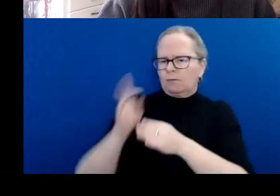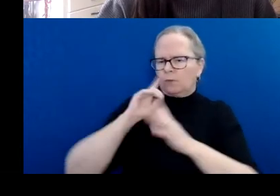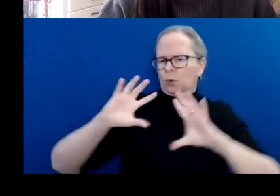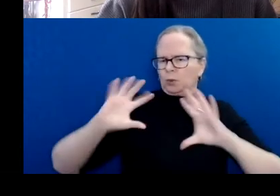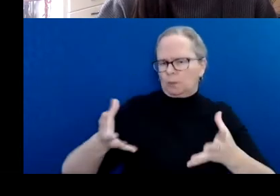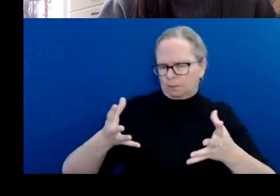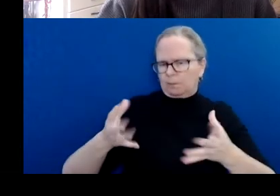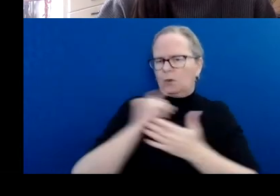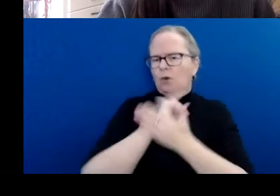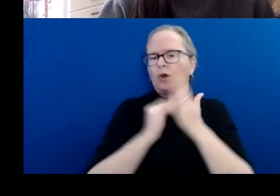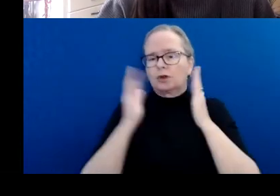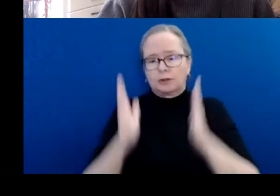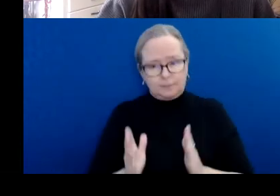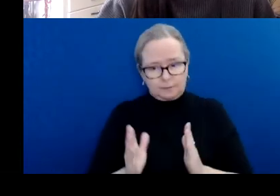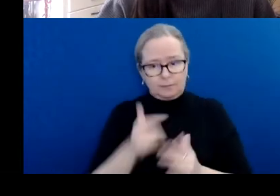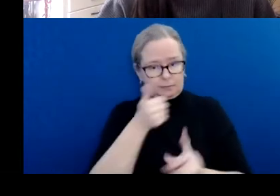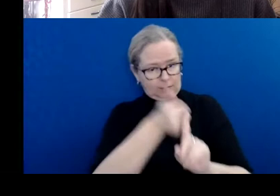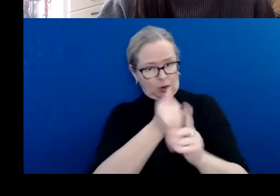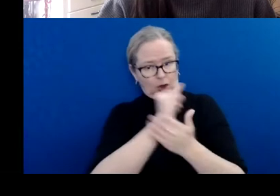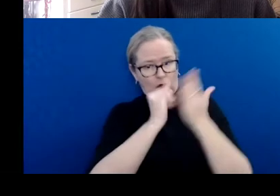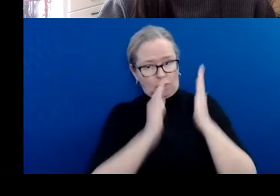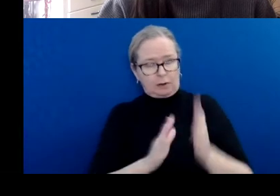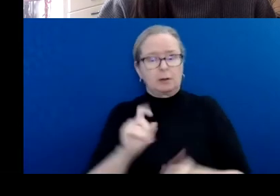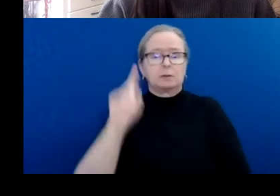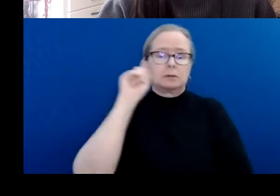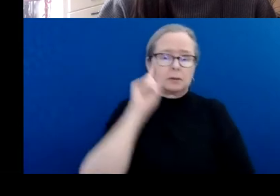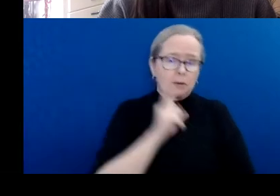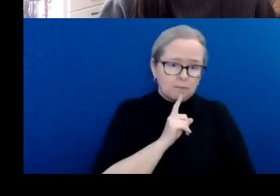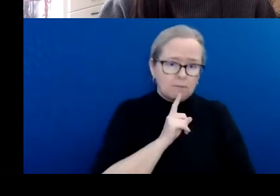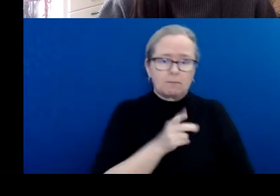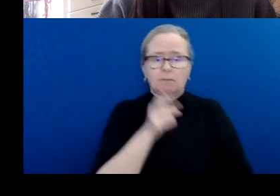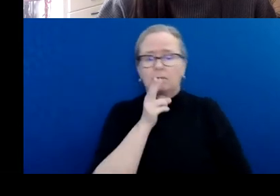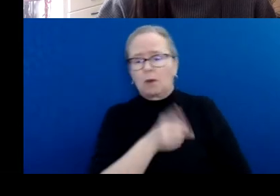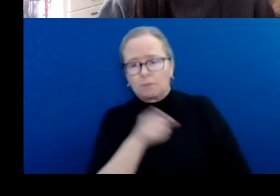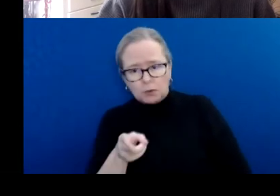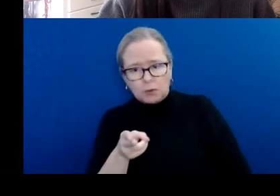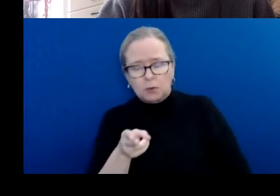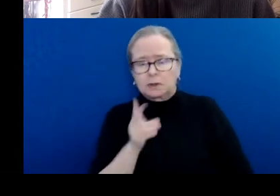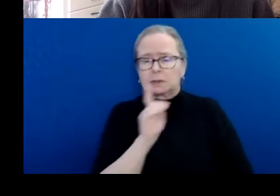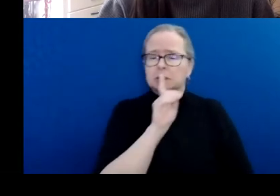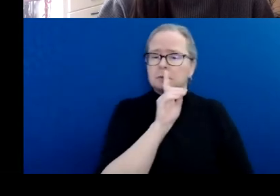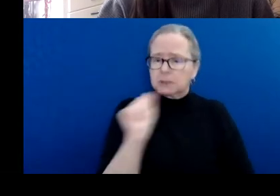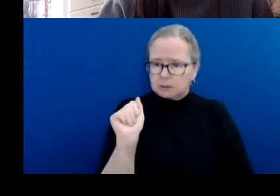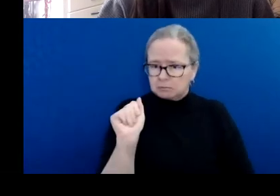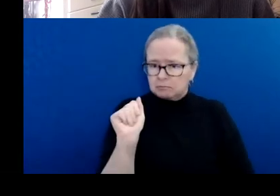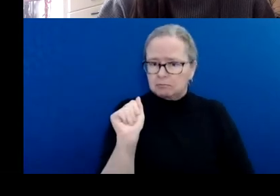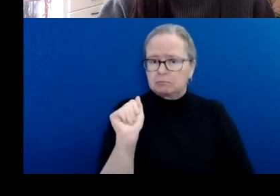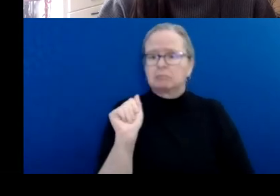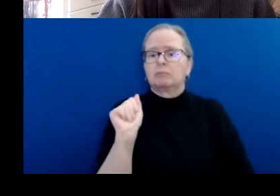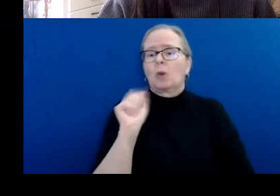deaf, or hard of hearing, or has a disability, or is living with a mental illness.